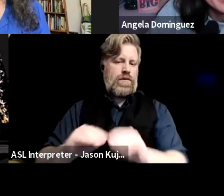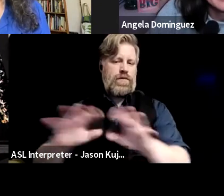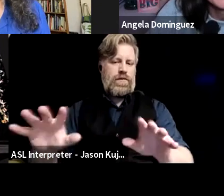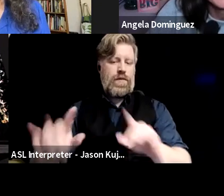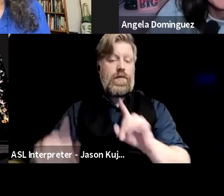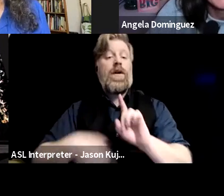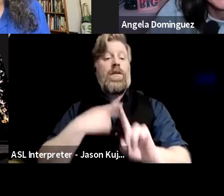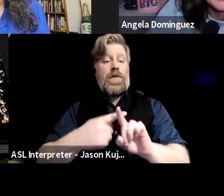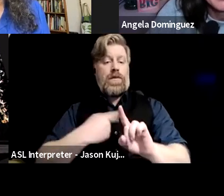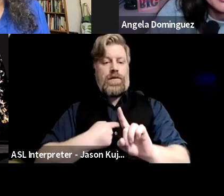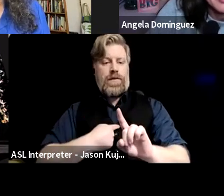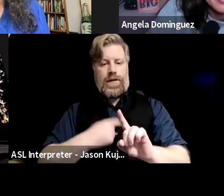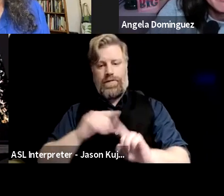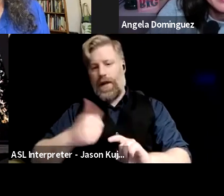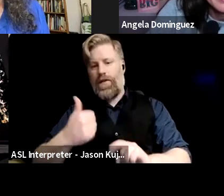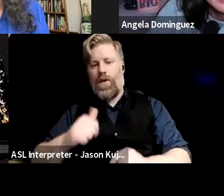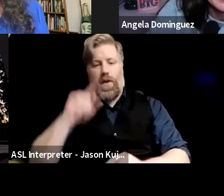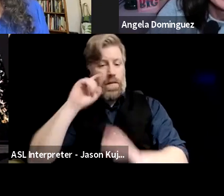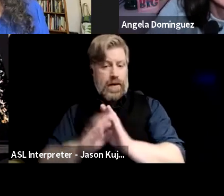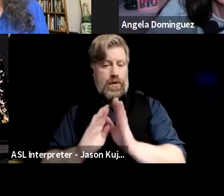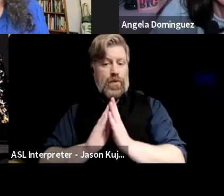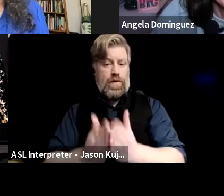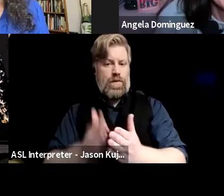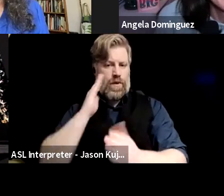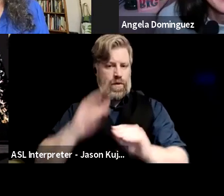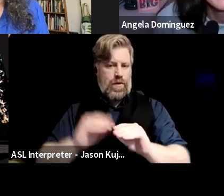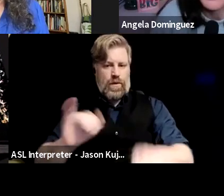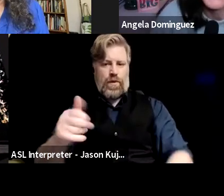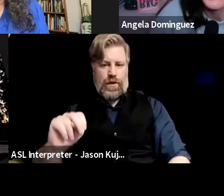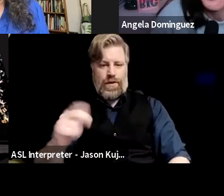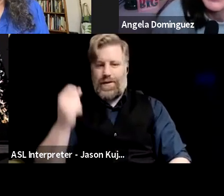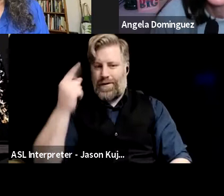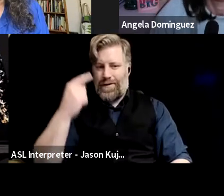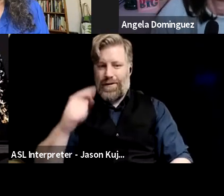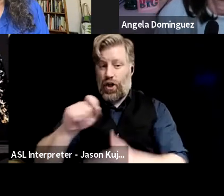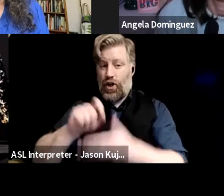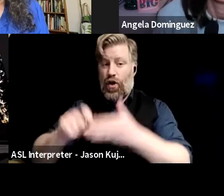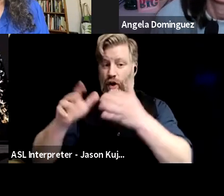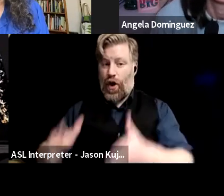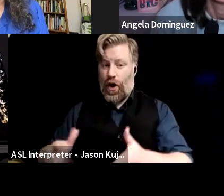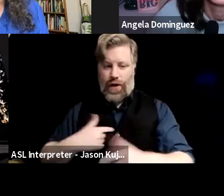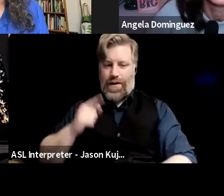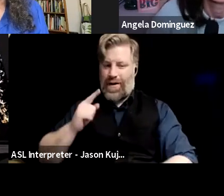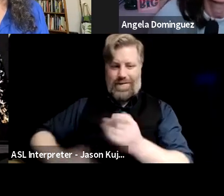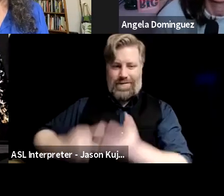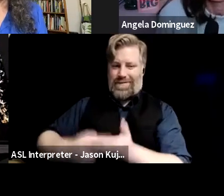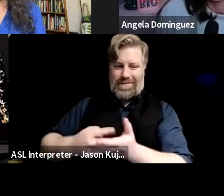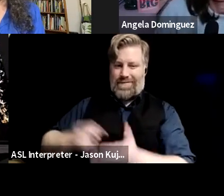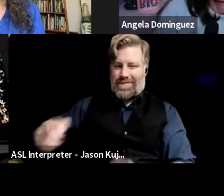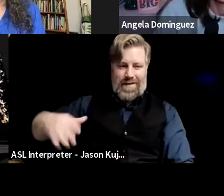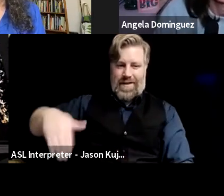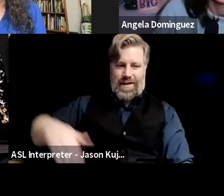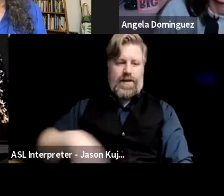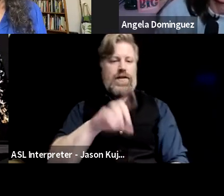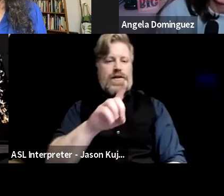picture book that will come out also in January, but I can't talk about the author quite yet. And I have,